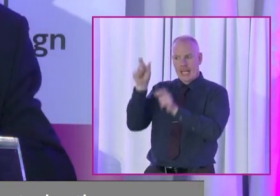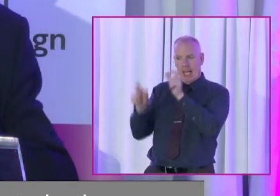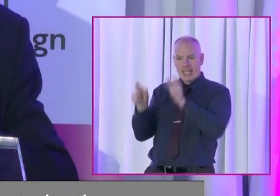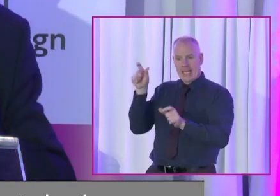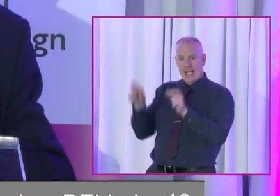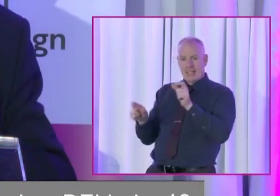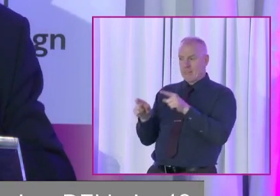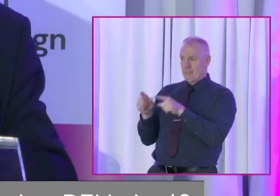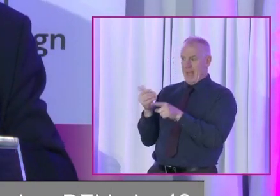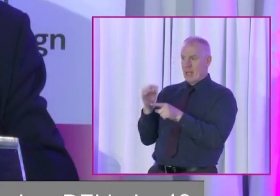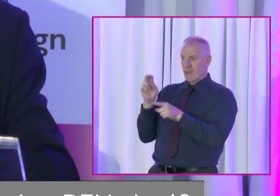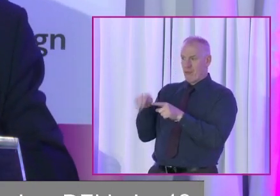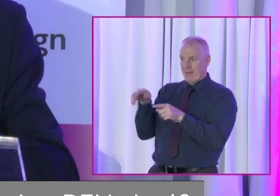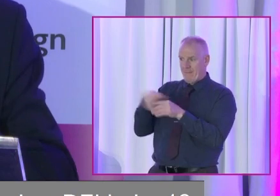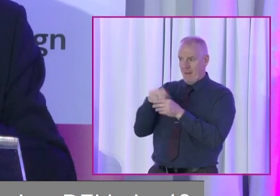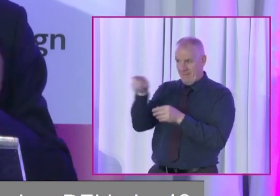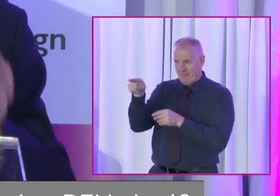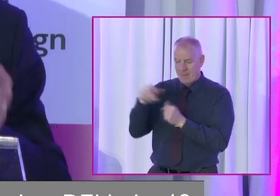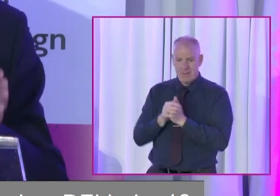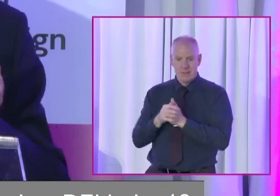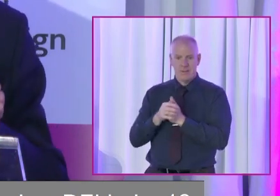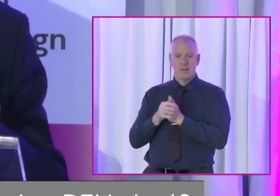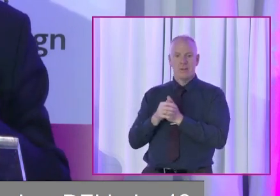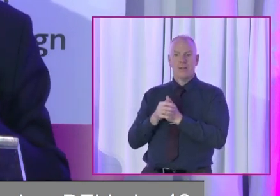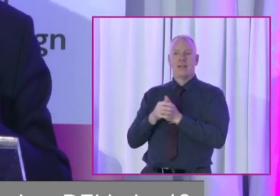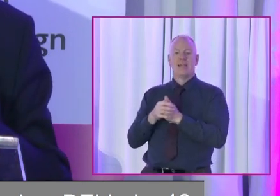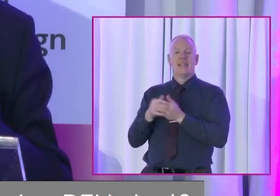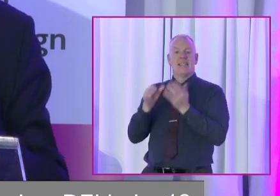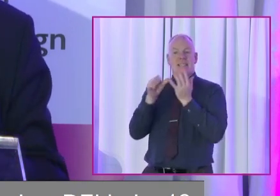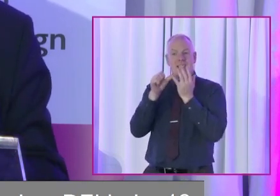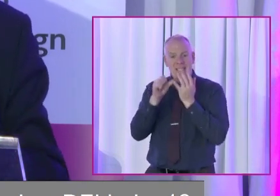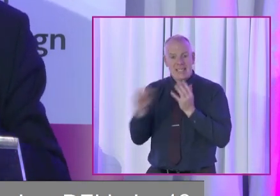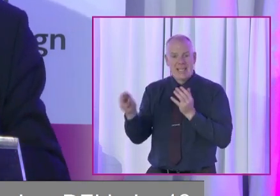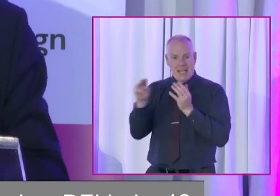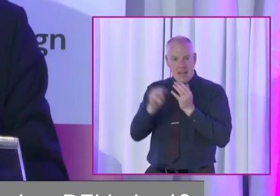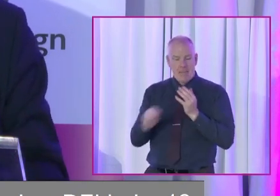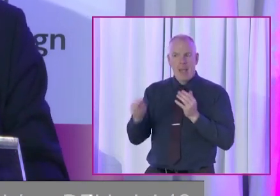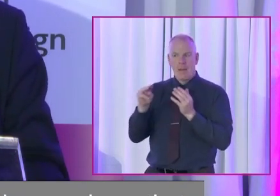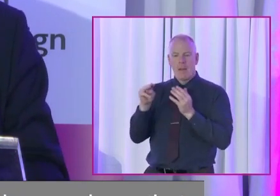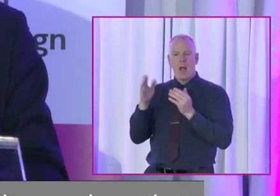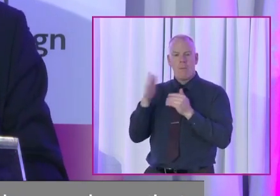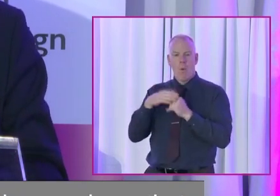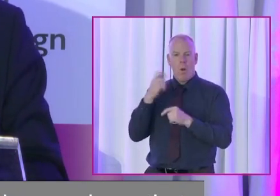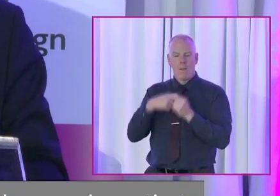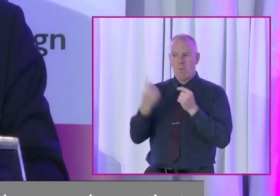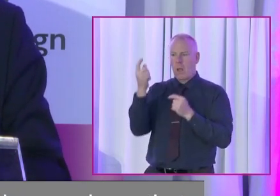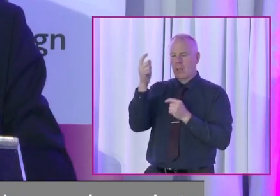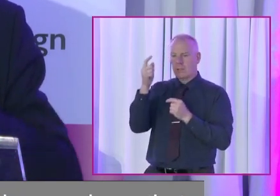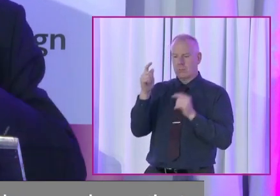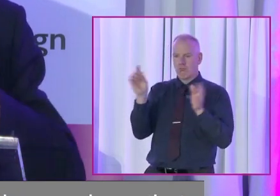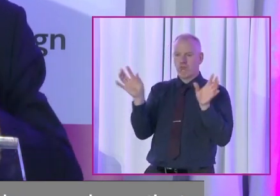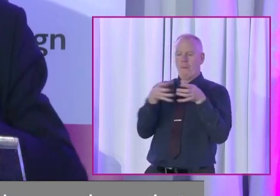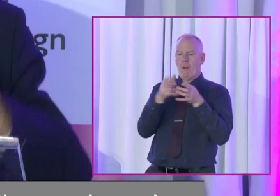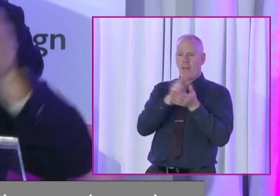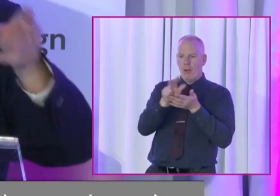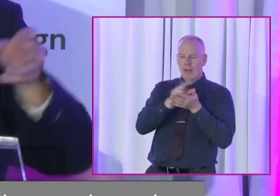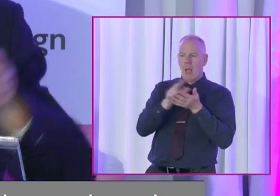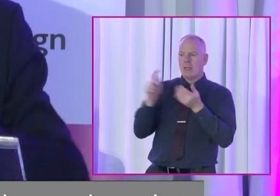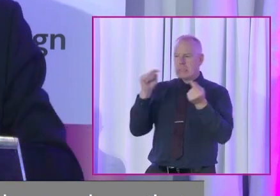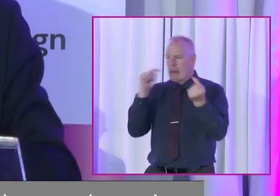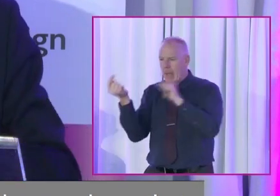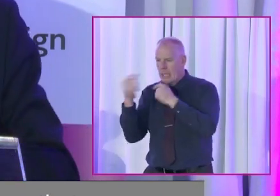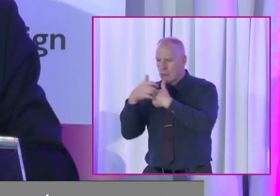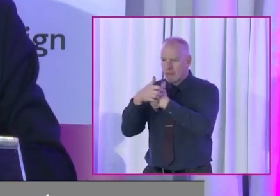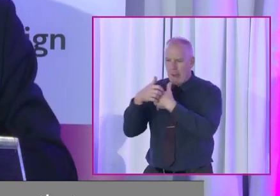Adrian was one of the people on that. There was nearly 60 people looked beyond that delegation. We debated